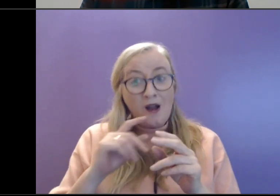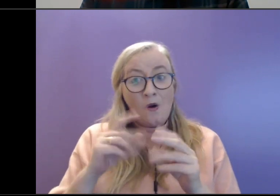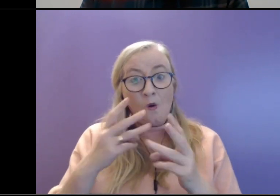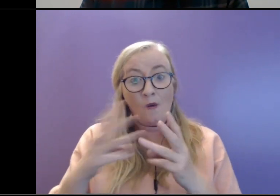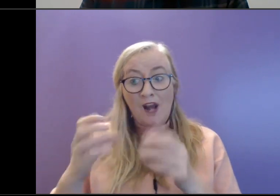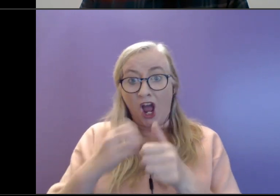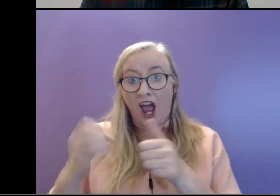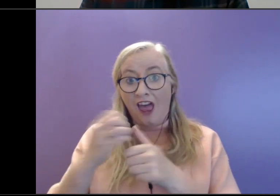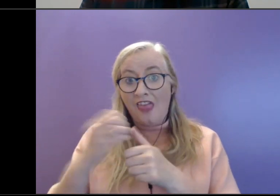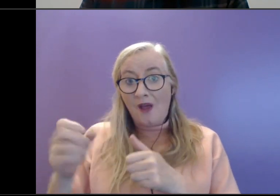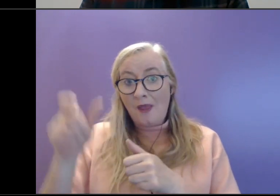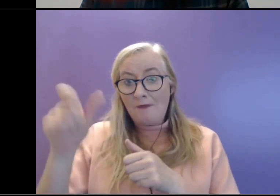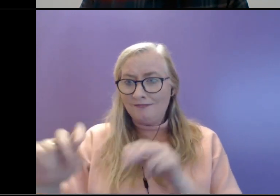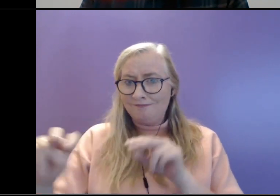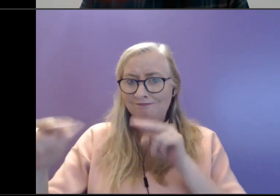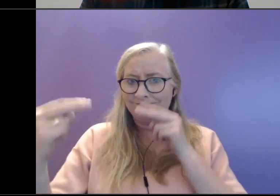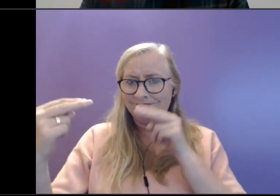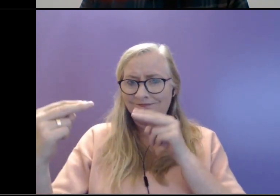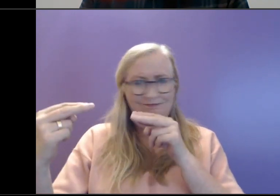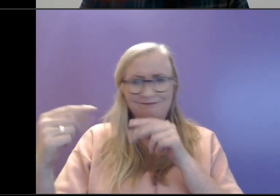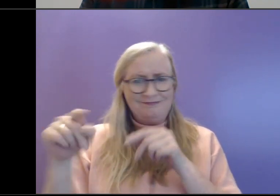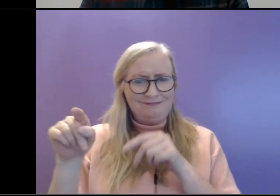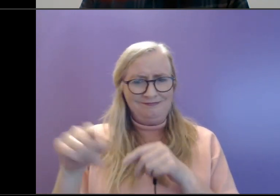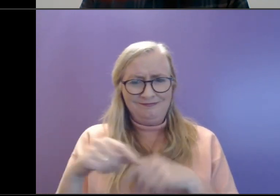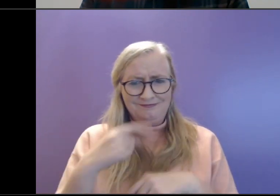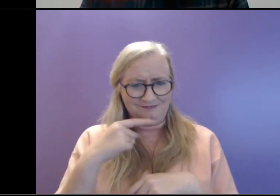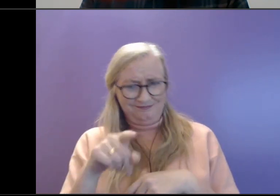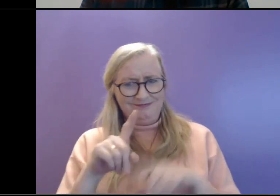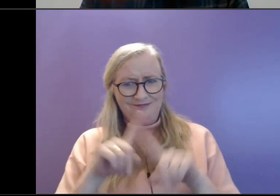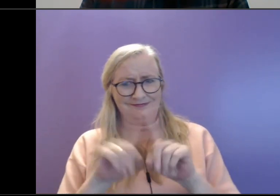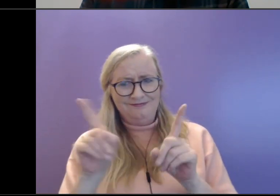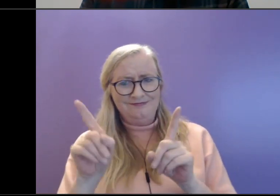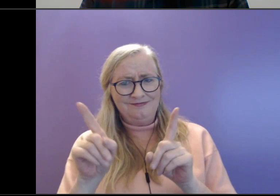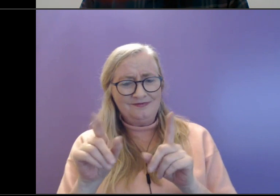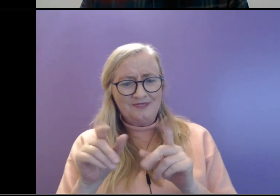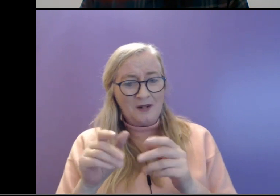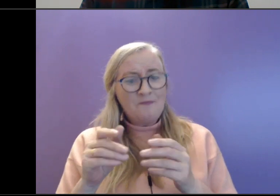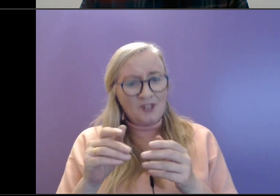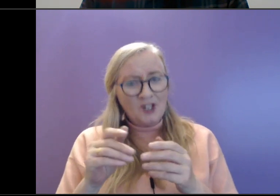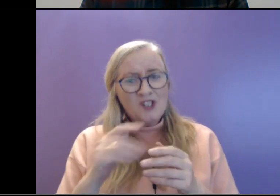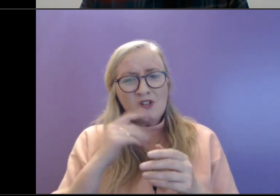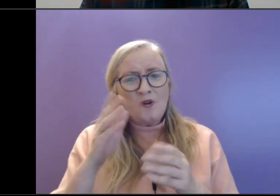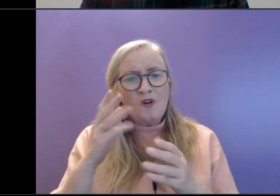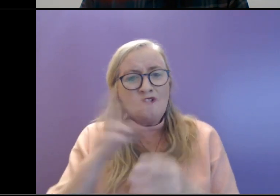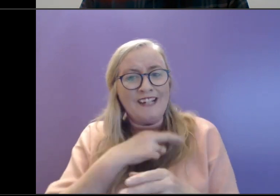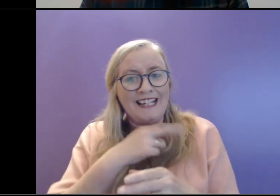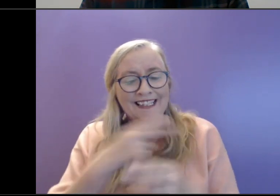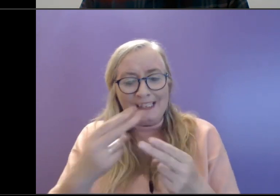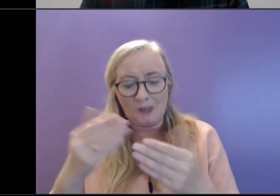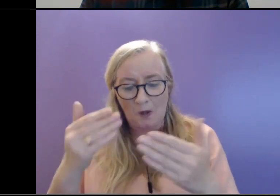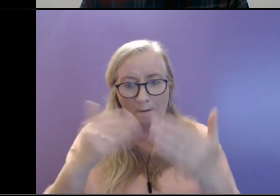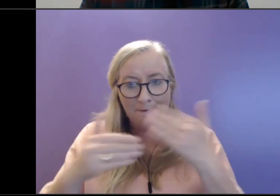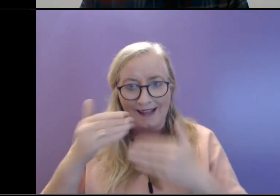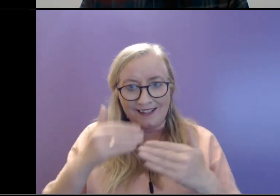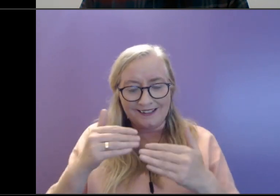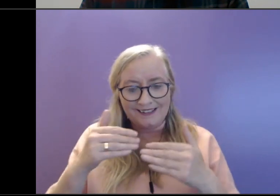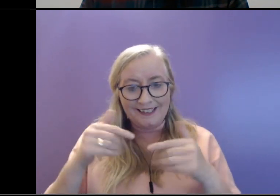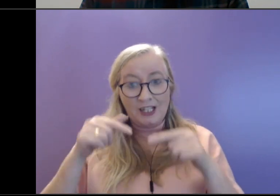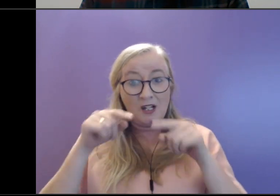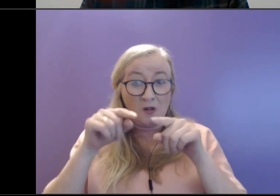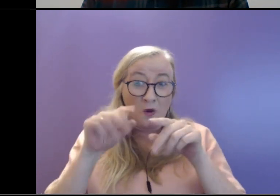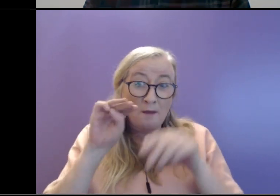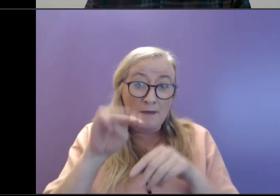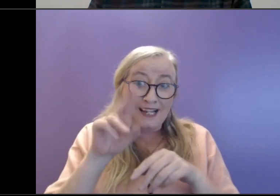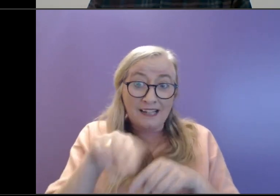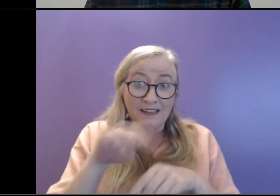person's perspective isn't shared. And so perhaps it goes back to being able to access other parents or